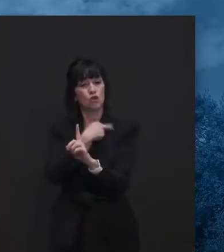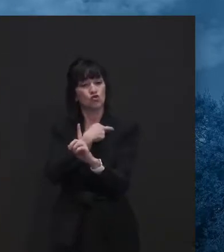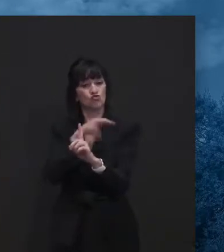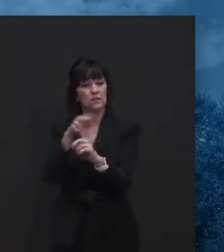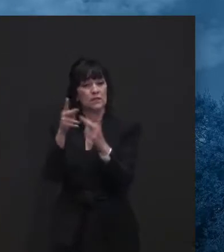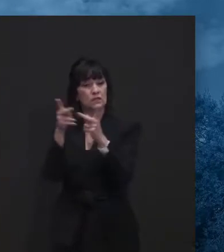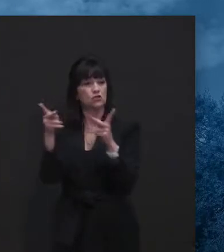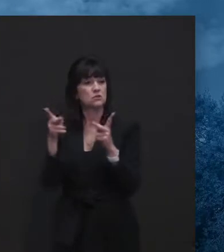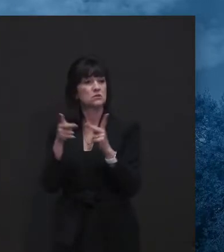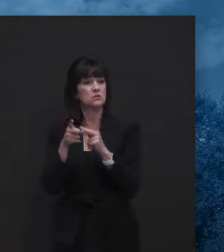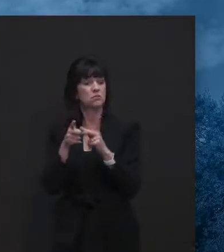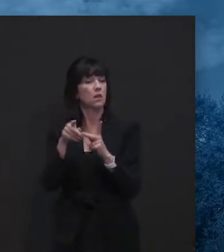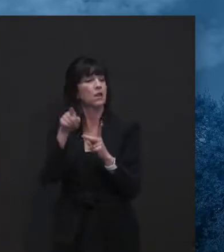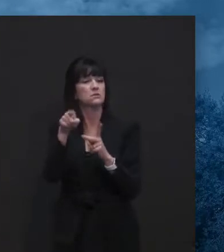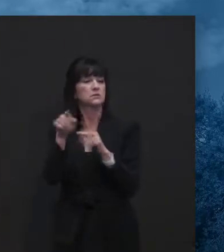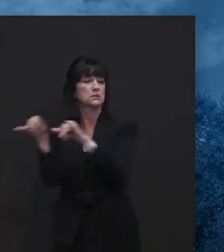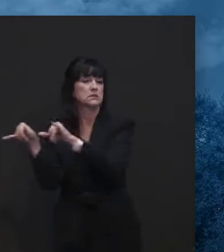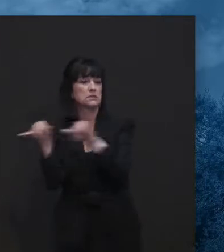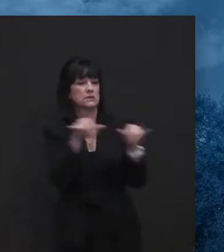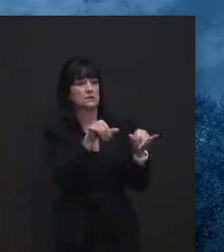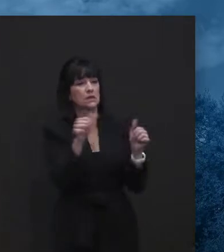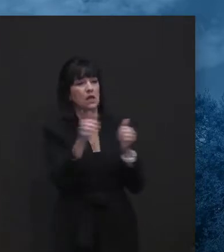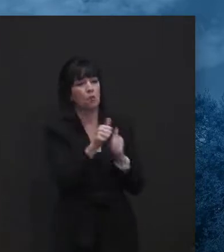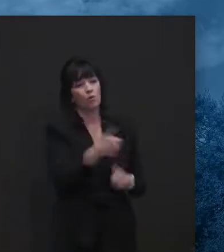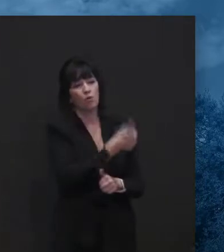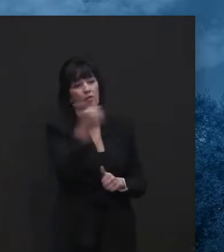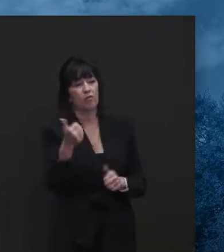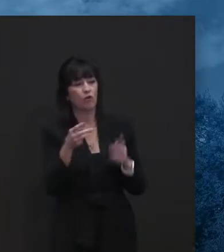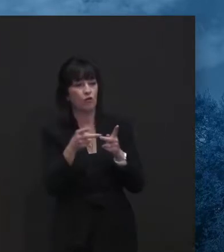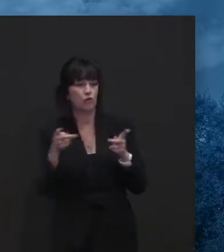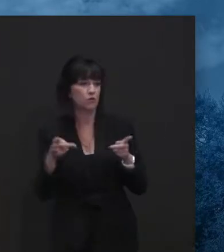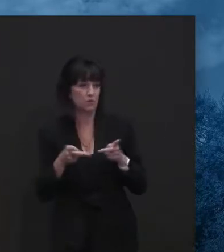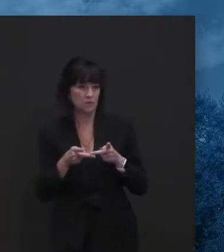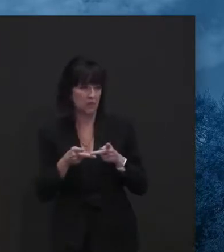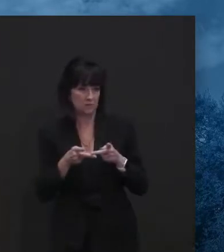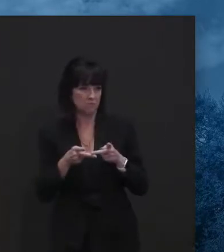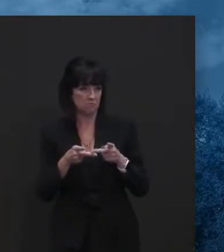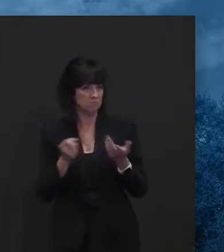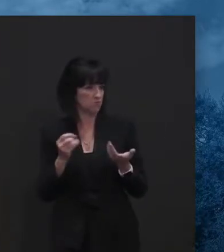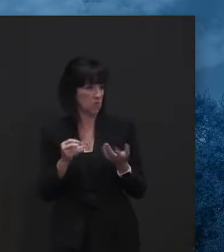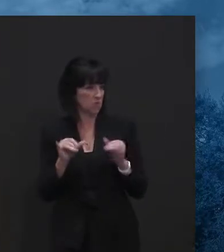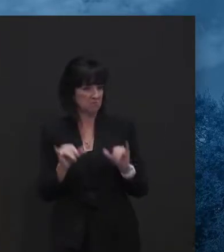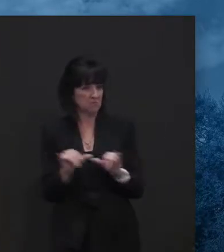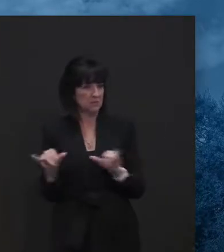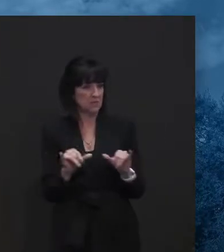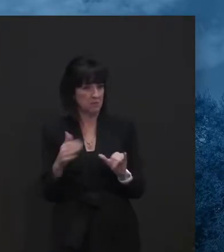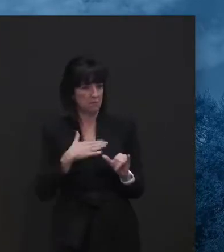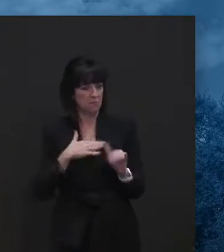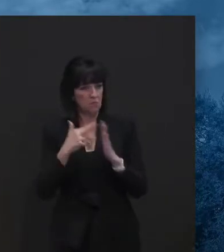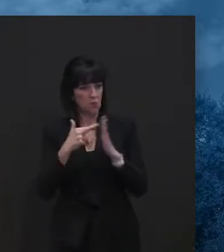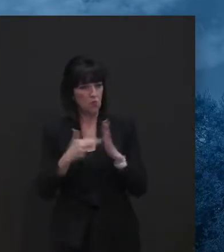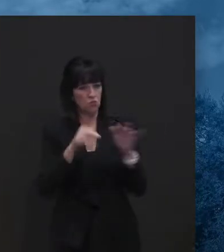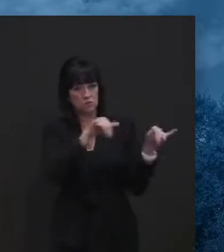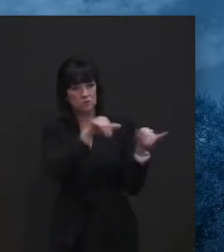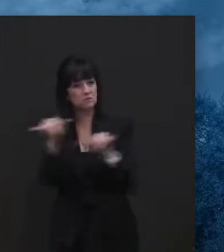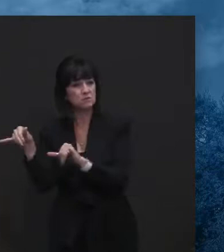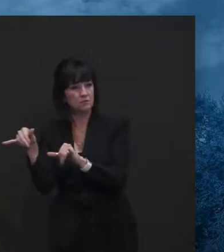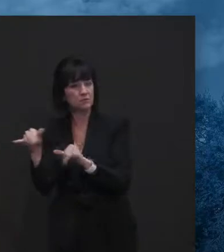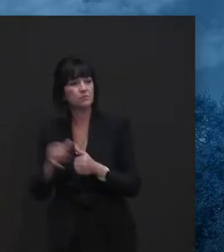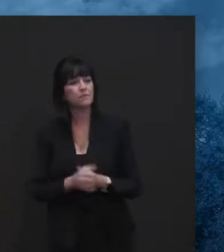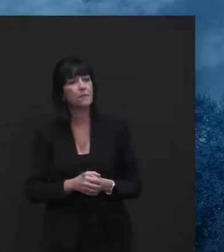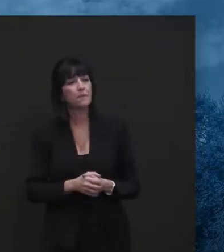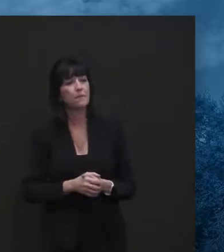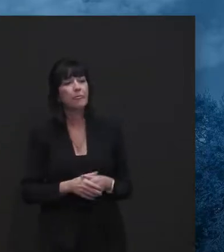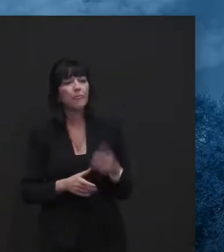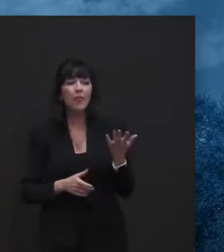uh, differently than others. And this does not. Okay. Um, I gotta ask you about moratoriums on, on evictions and